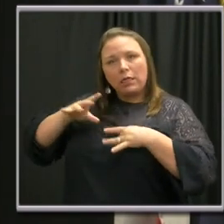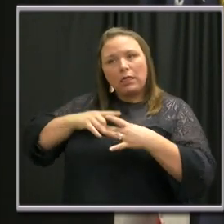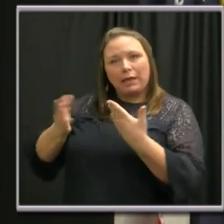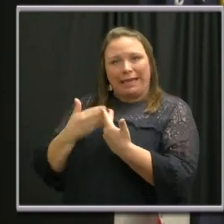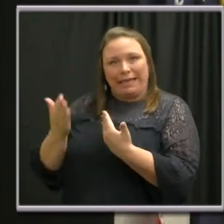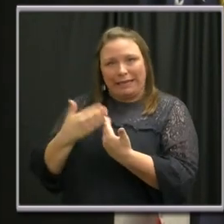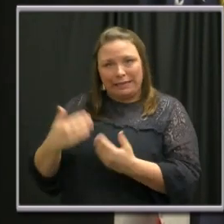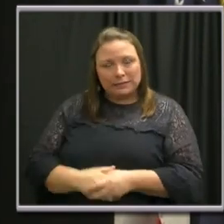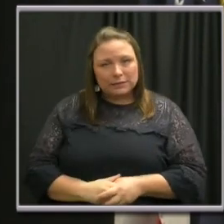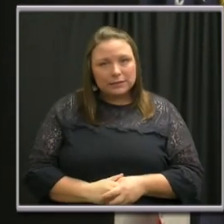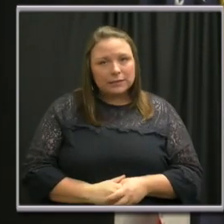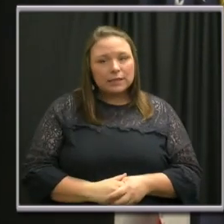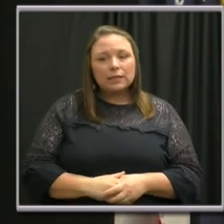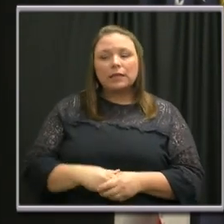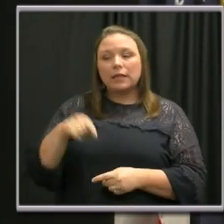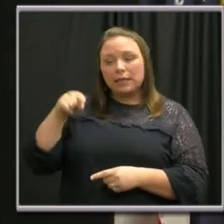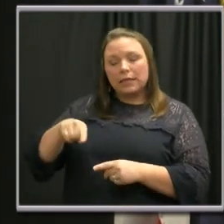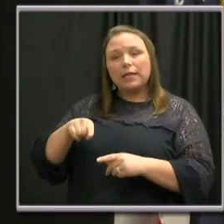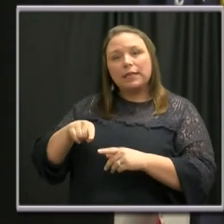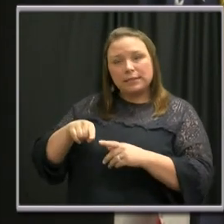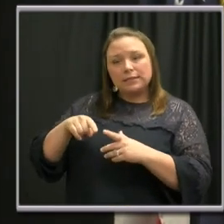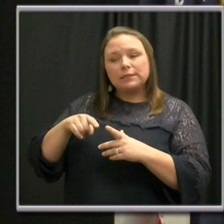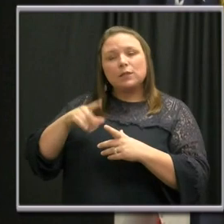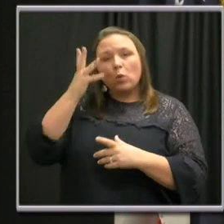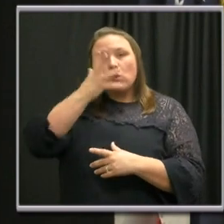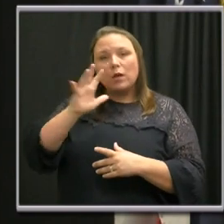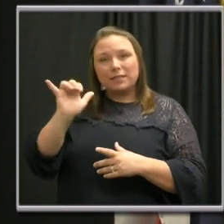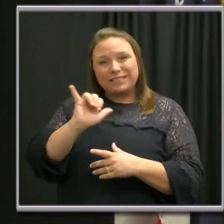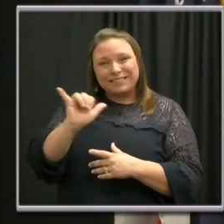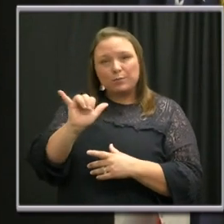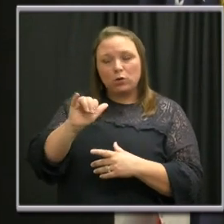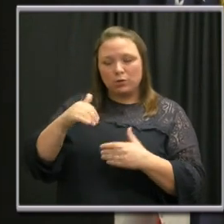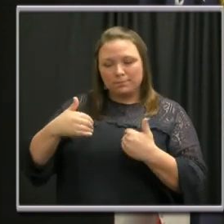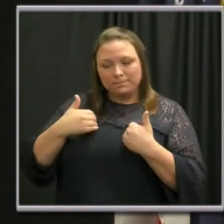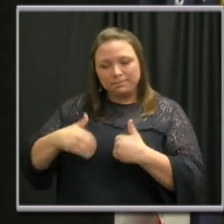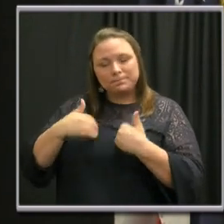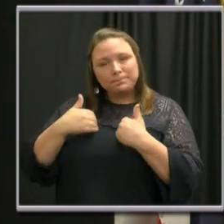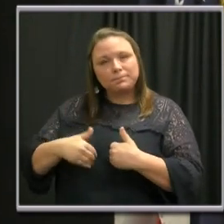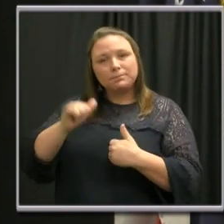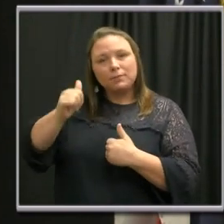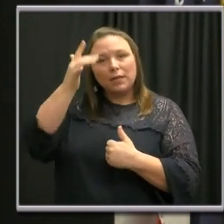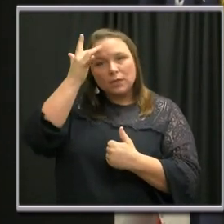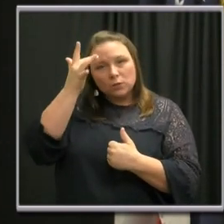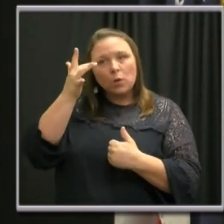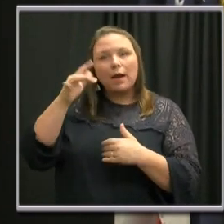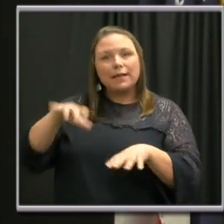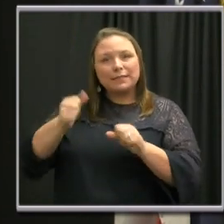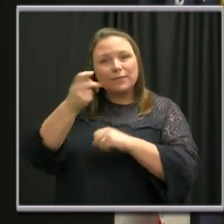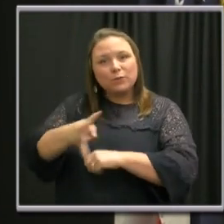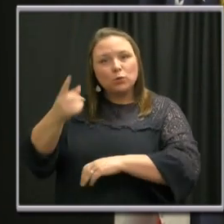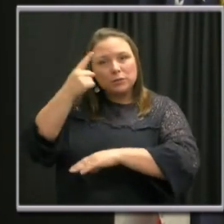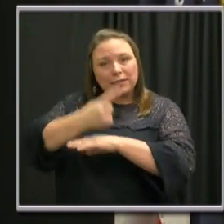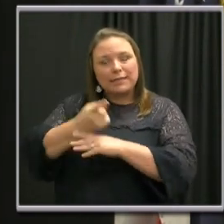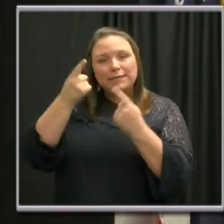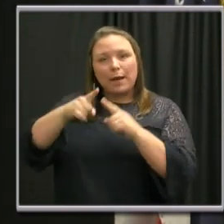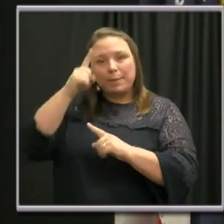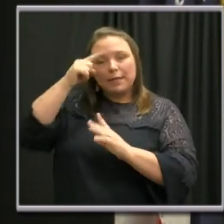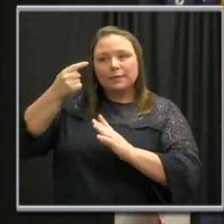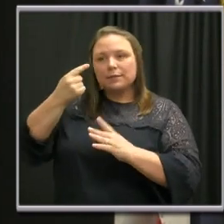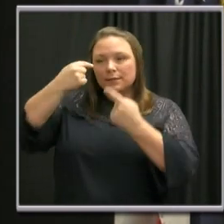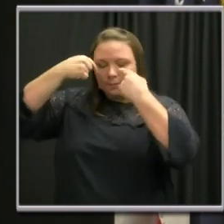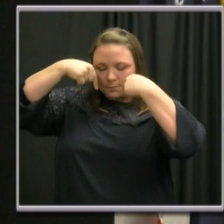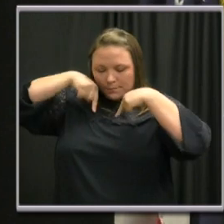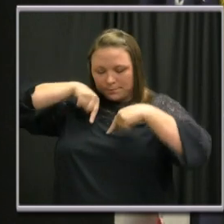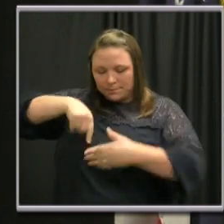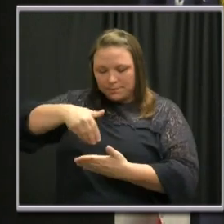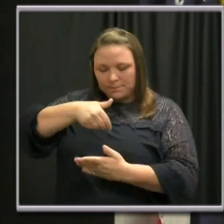And since the virus is replicating in the lower part of our lungs, that is why the symptoms may take days to occur as opposed